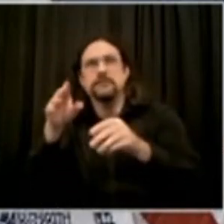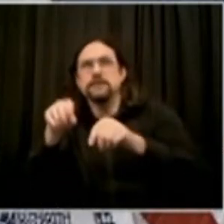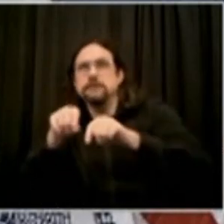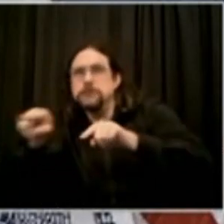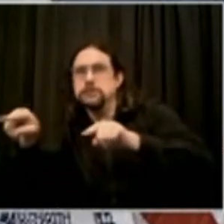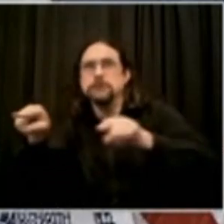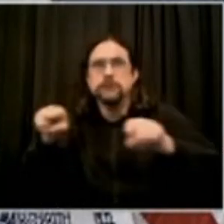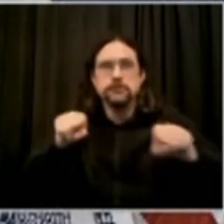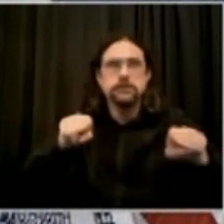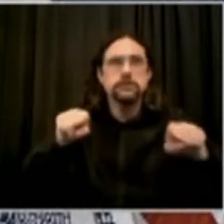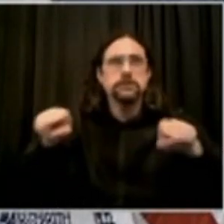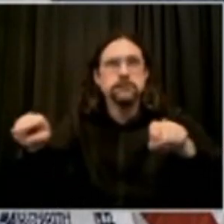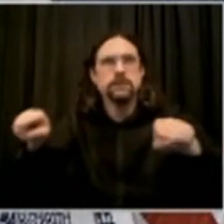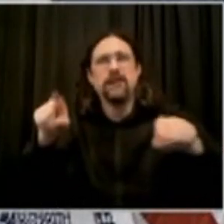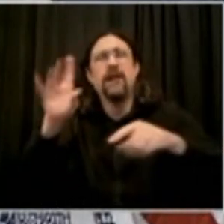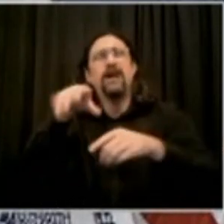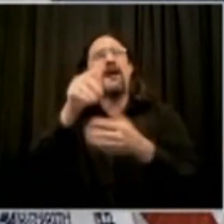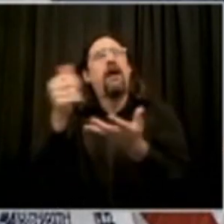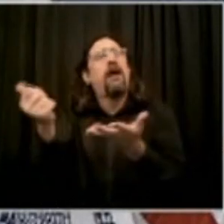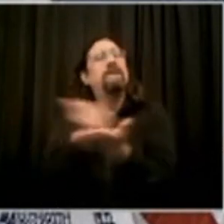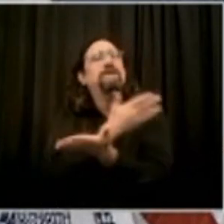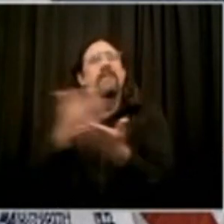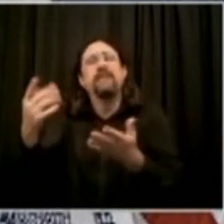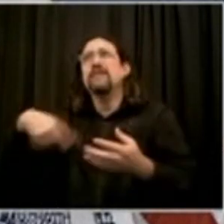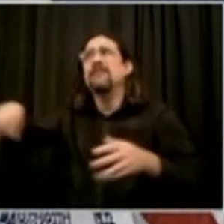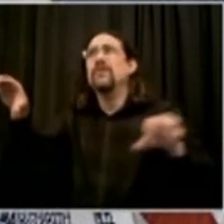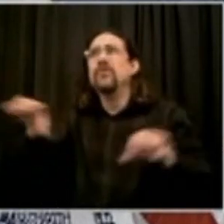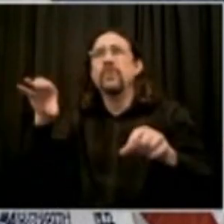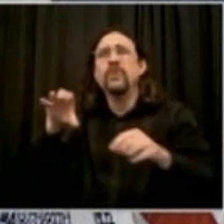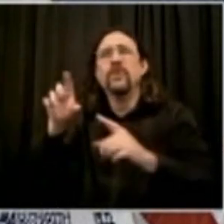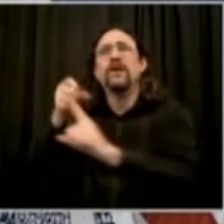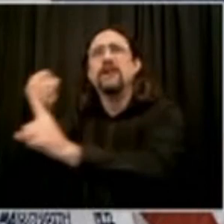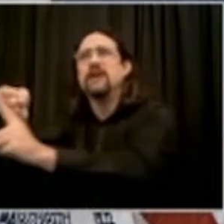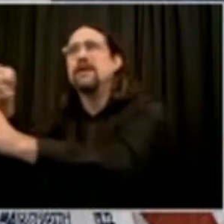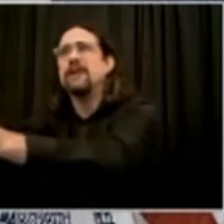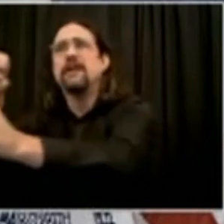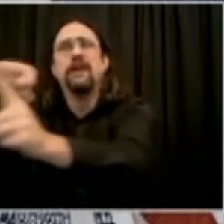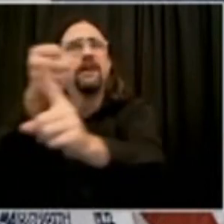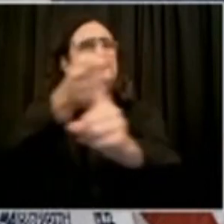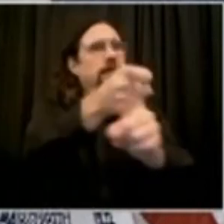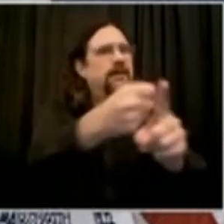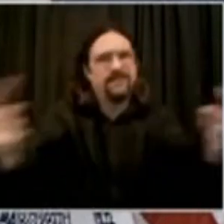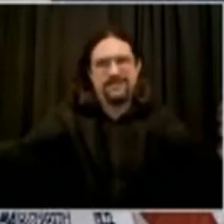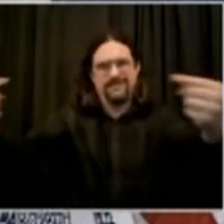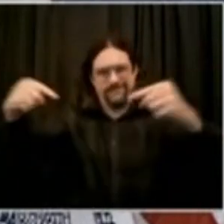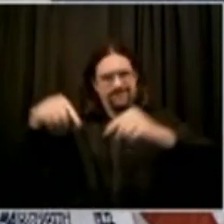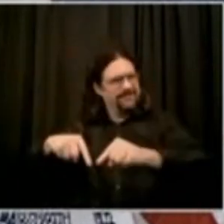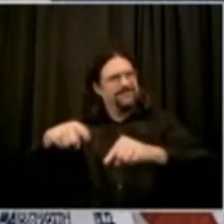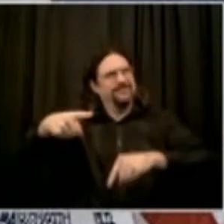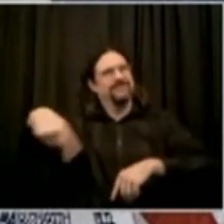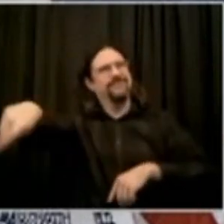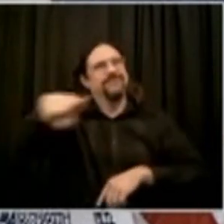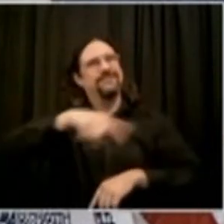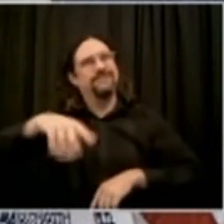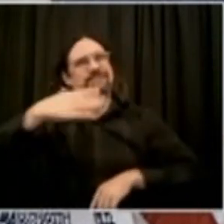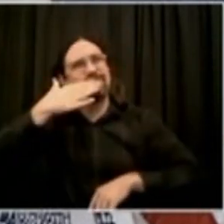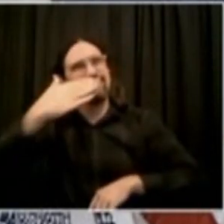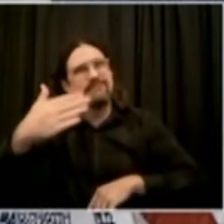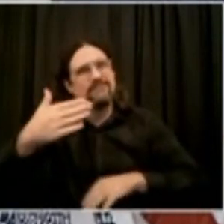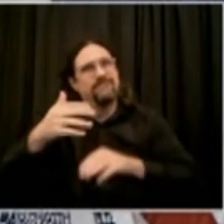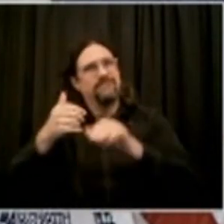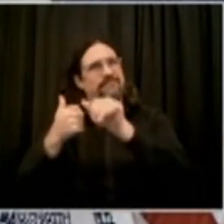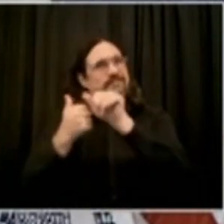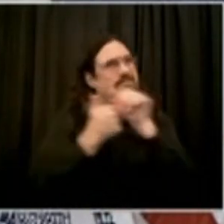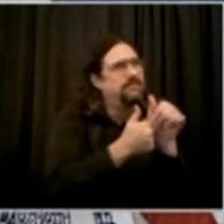this. So we're going to talk about several things today, but one very, very important piece of the equation is the offense here, the force that we've put together to fight back